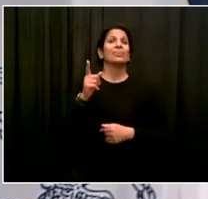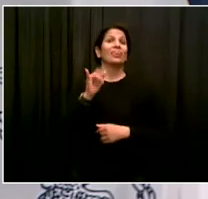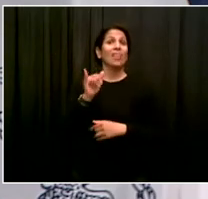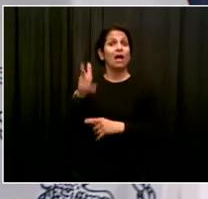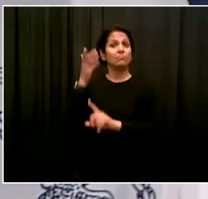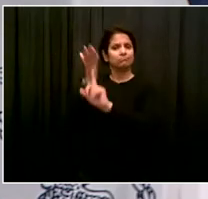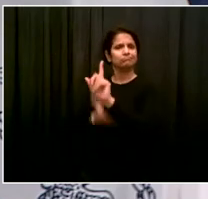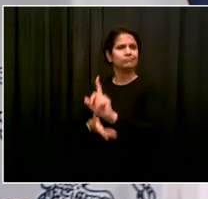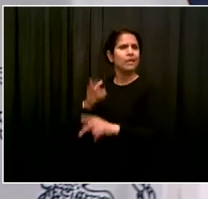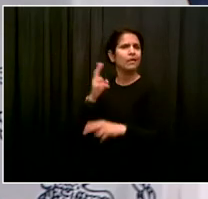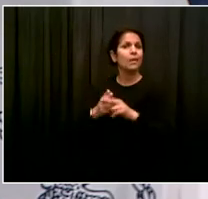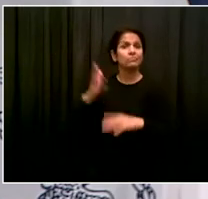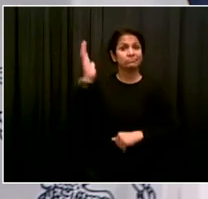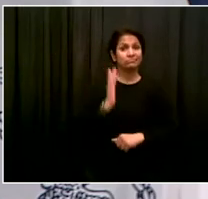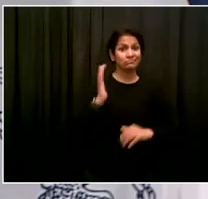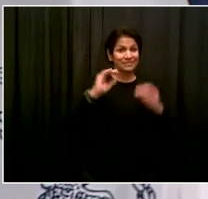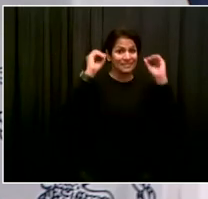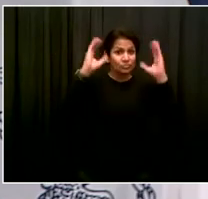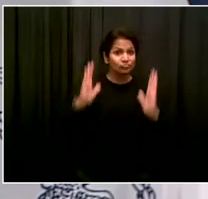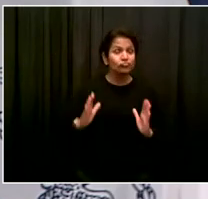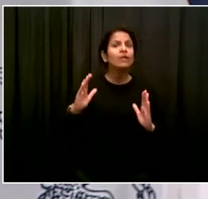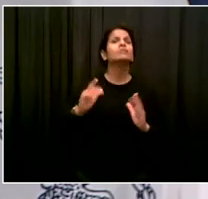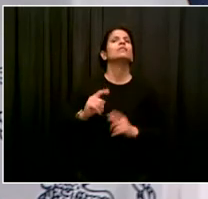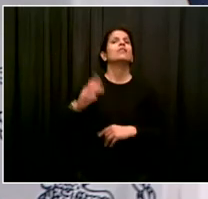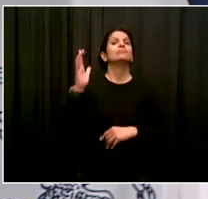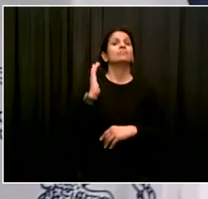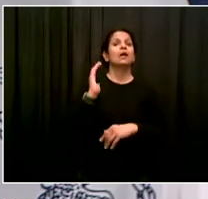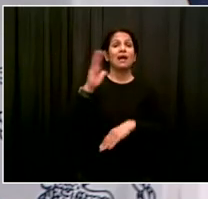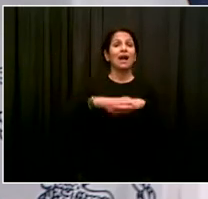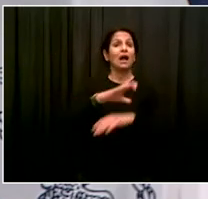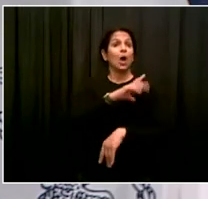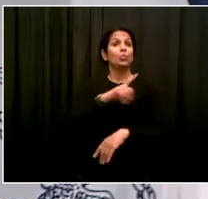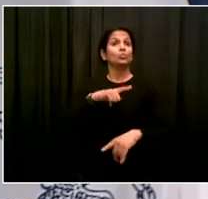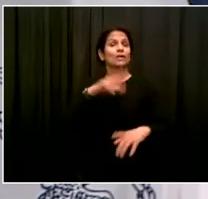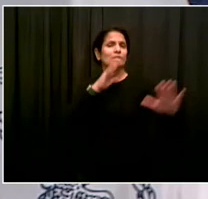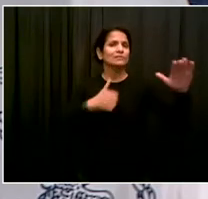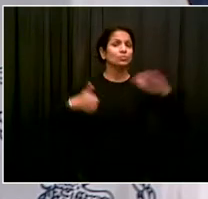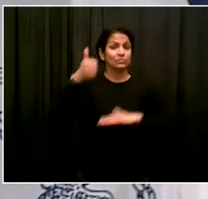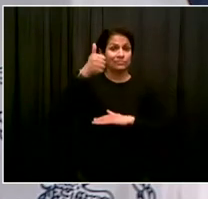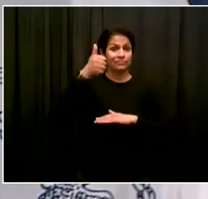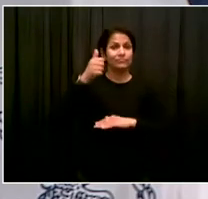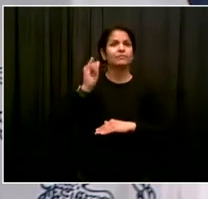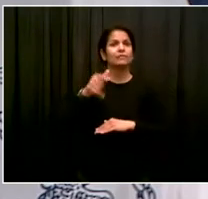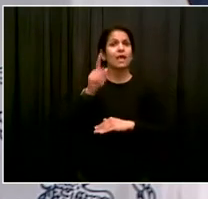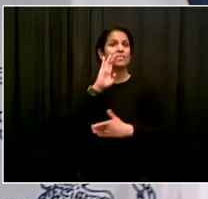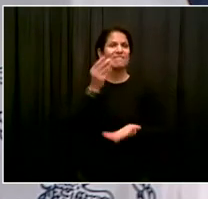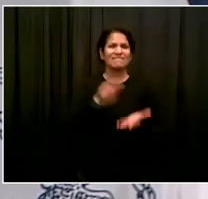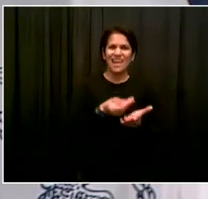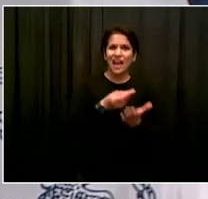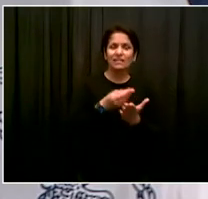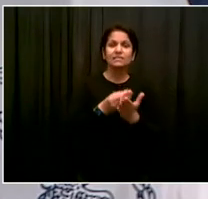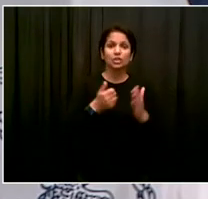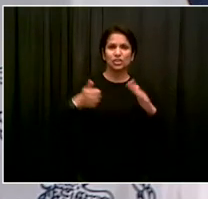was the Education Committee Chair in the Council, now the Finance Chair. My great pleasure to introduce Council Member Danny Drum.